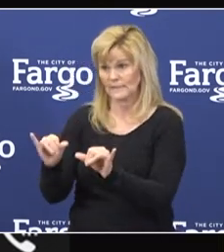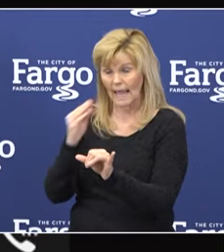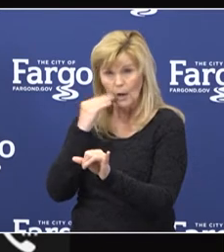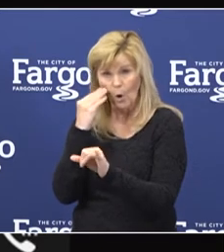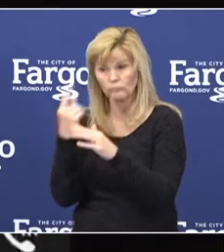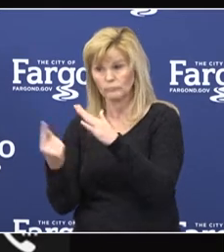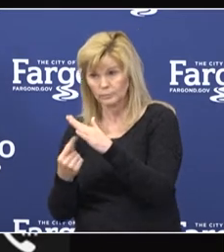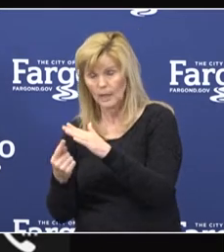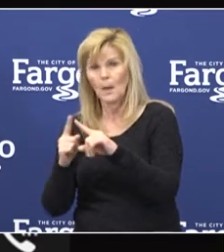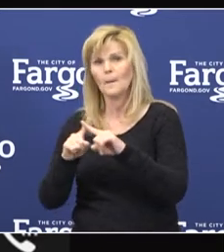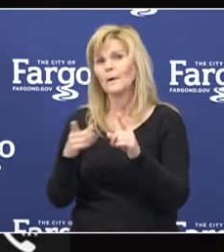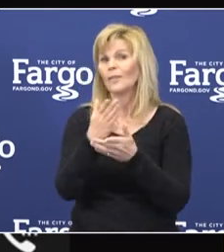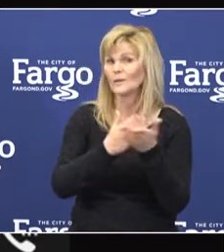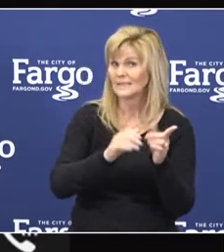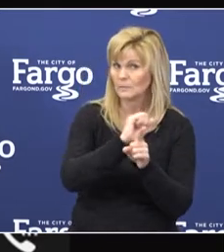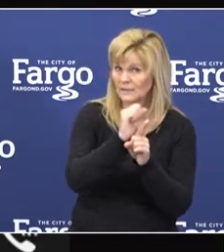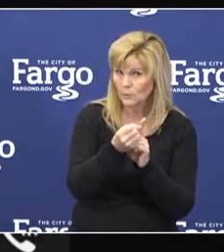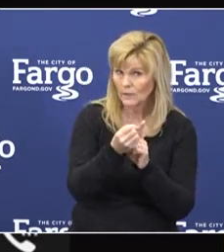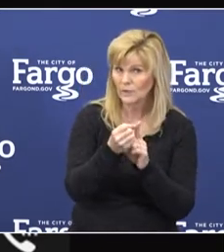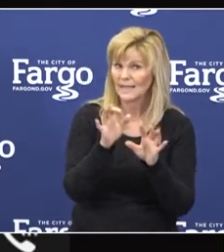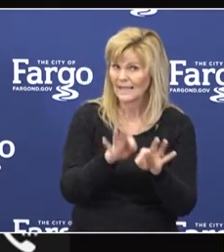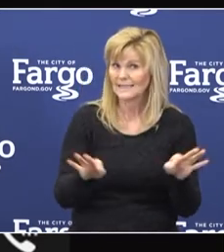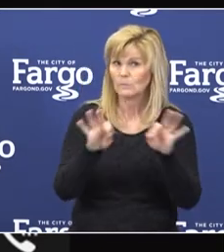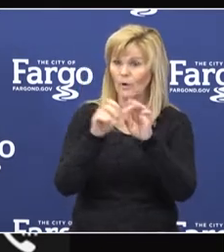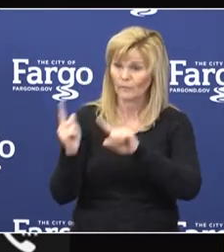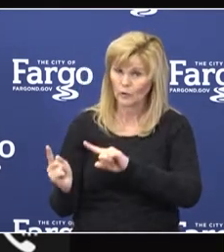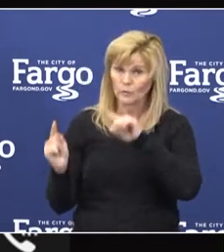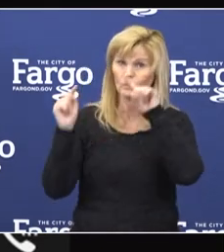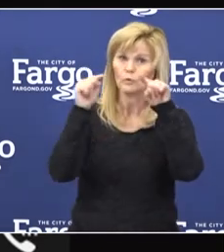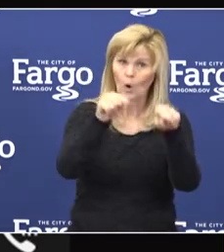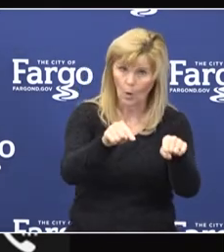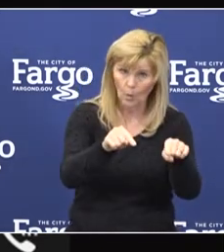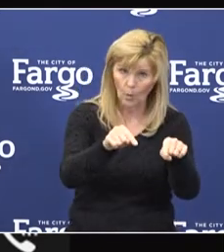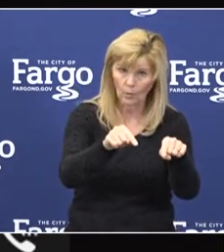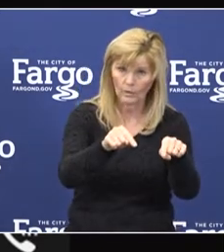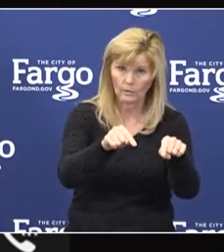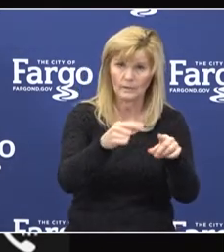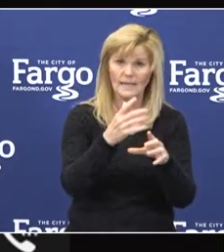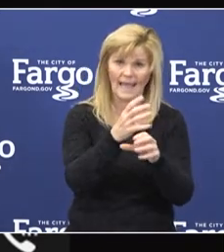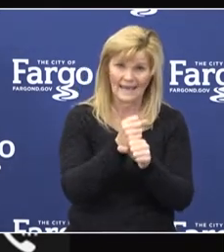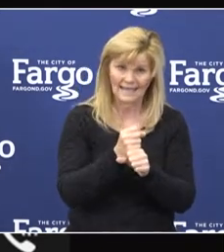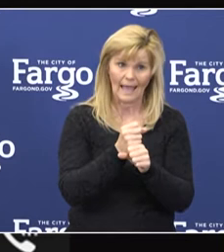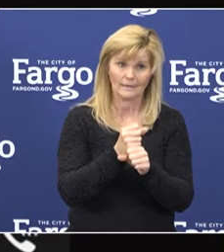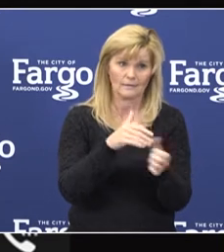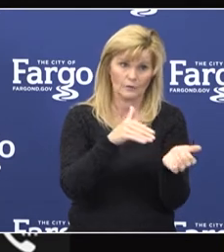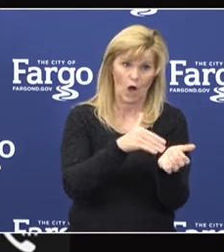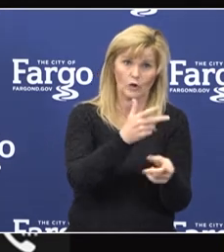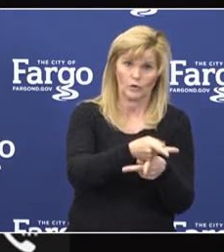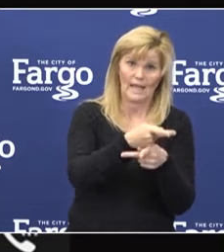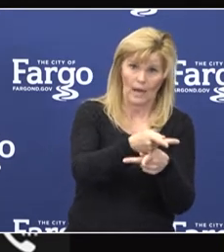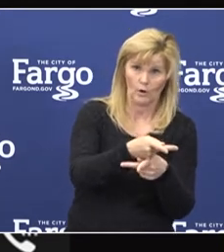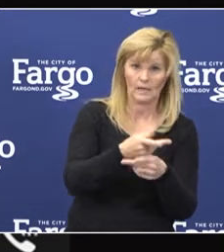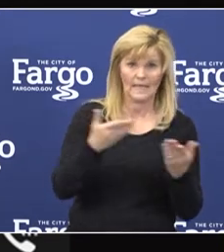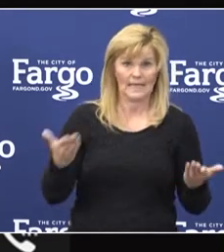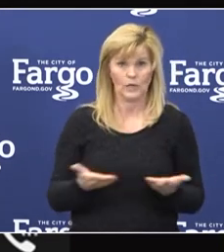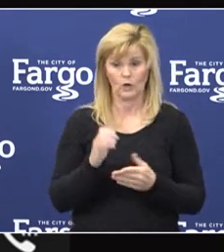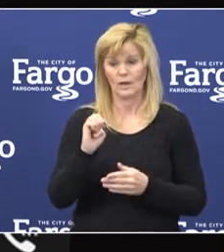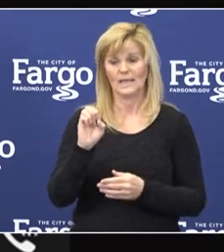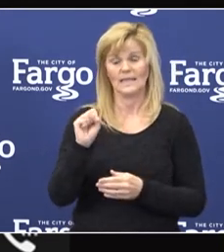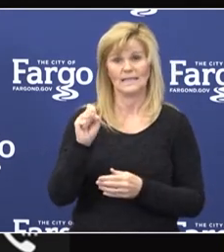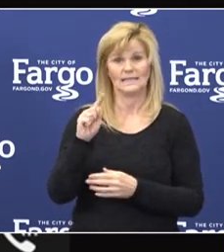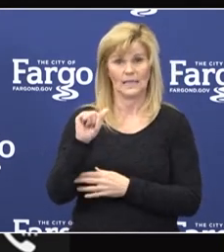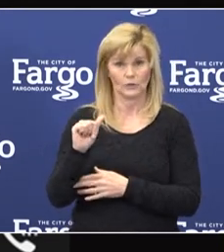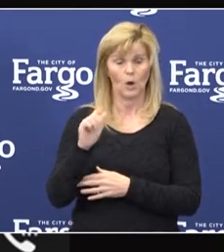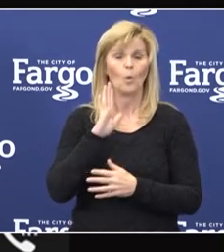where we need you to seek out care in person. I want all of you to know that at Essentia, we will continue our